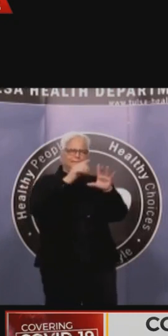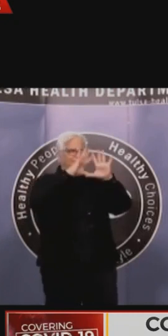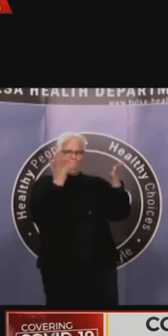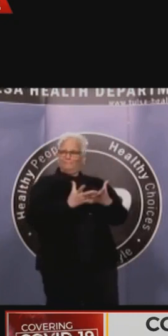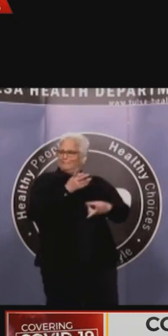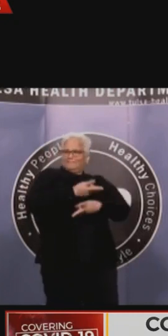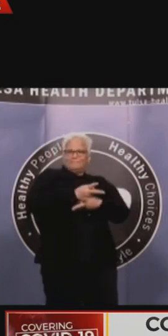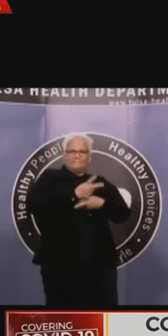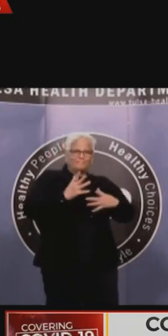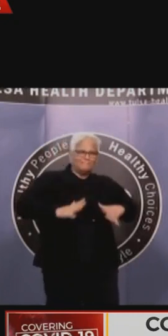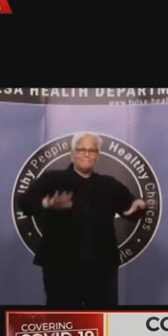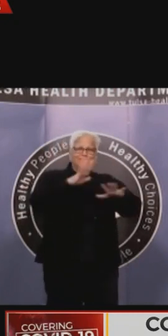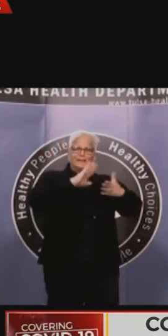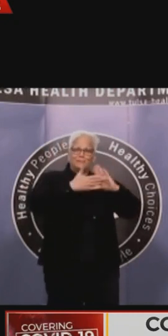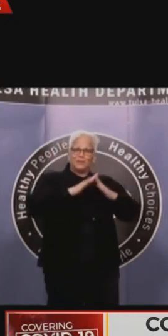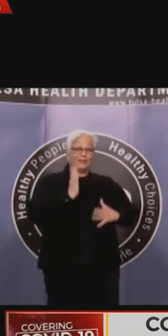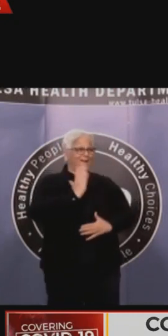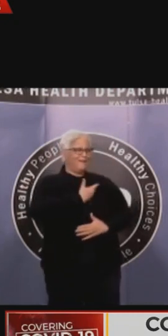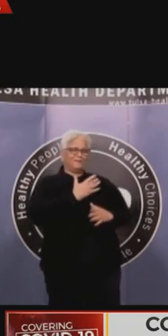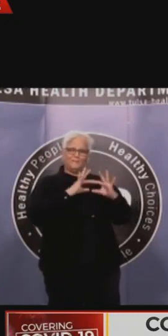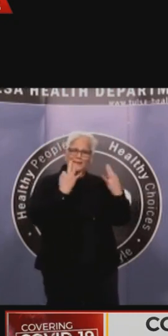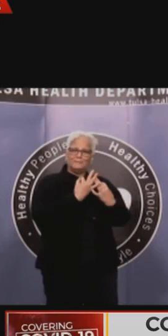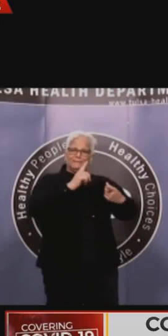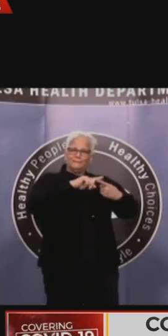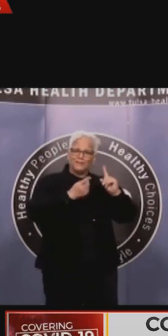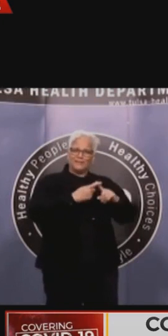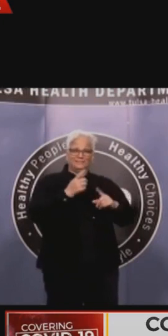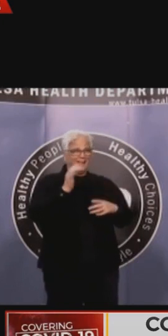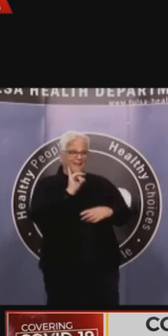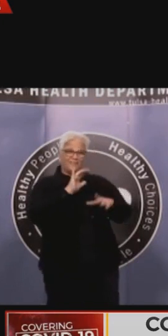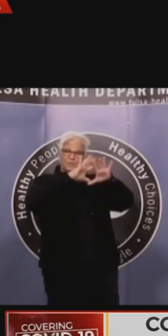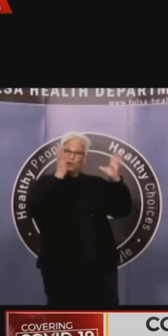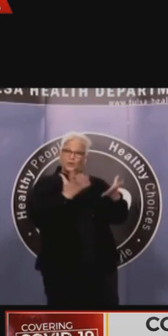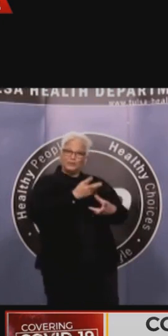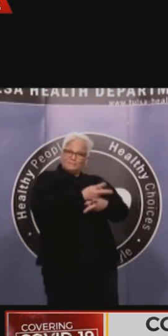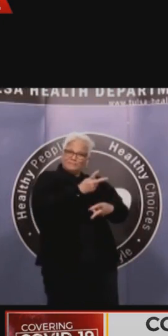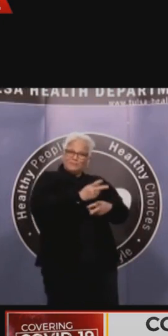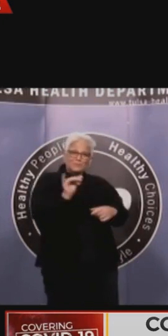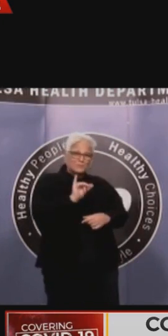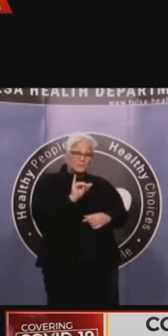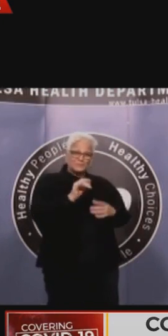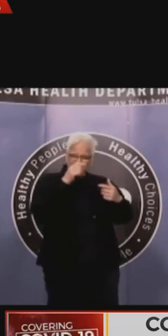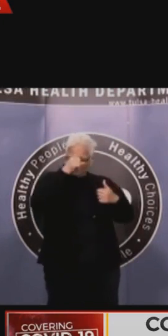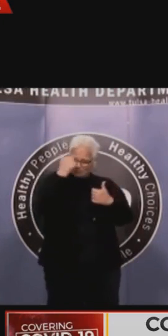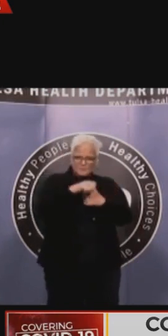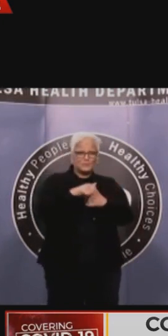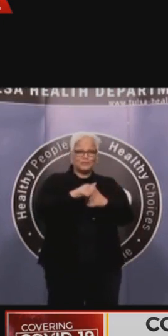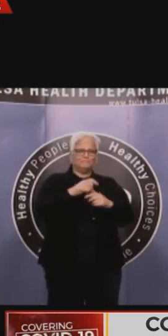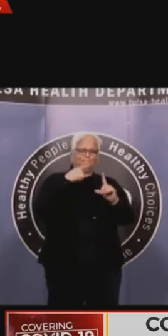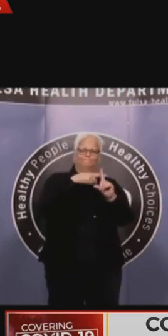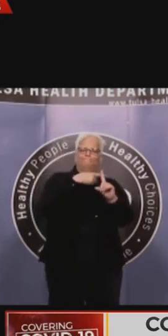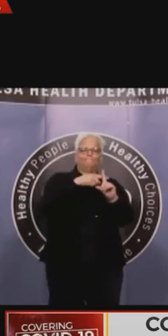humankind right now. There are people all around the world who are sacrificing in the same way that we're